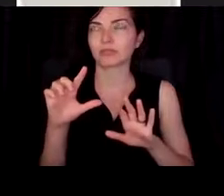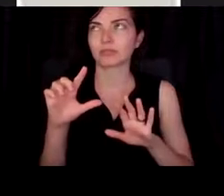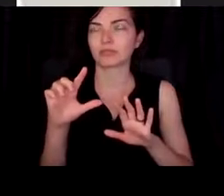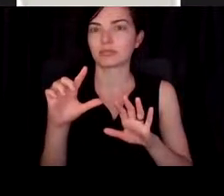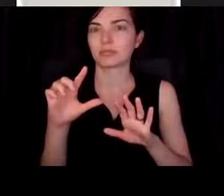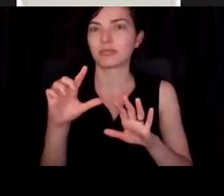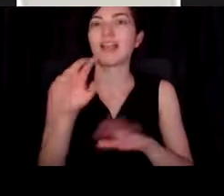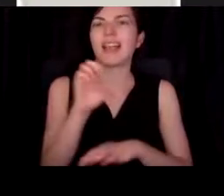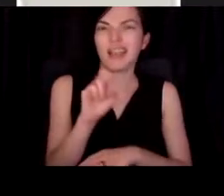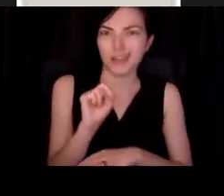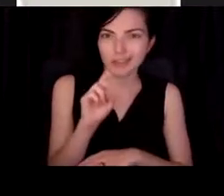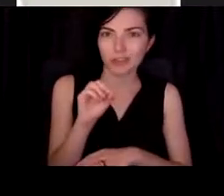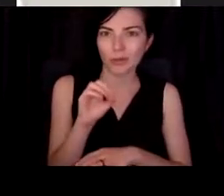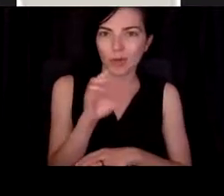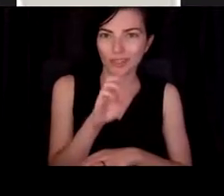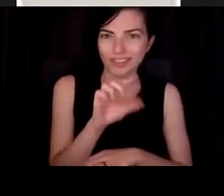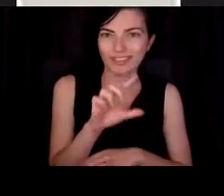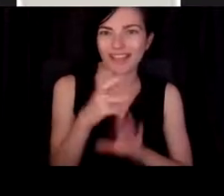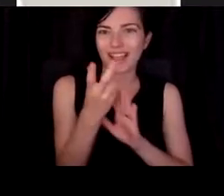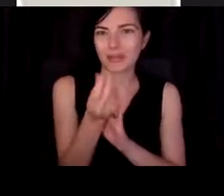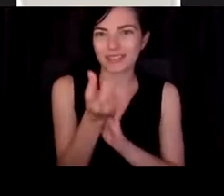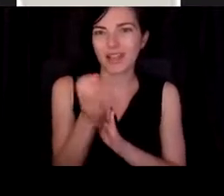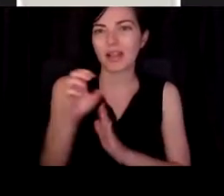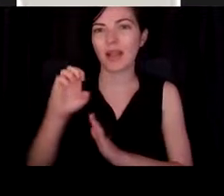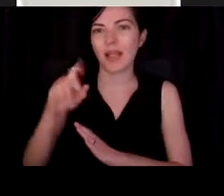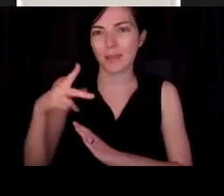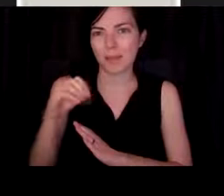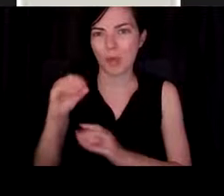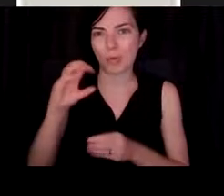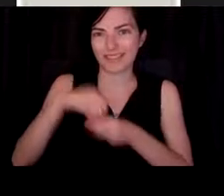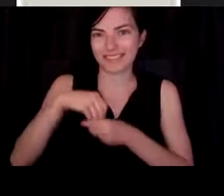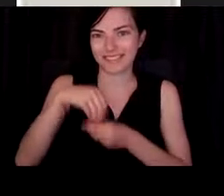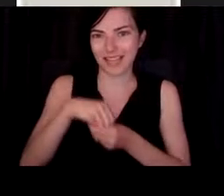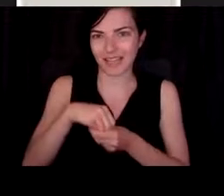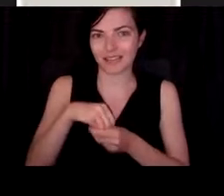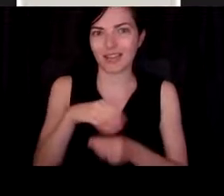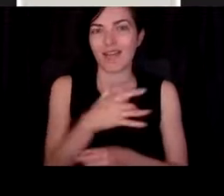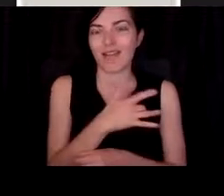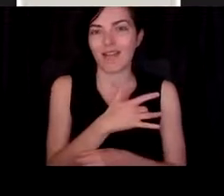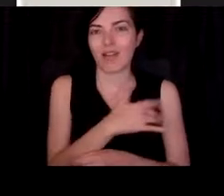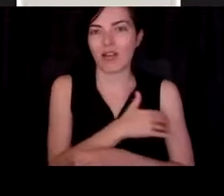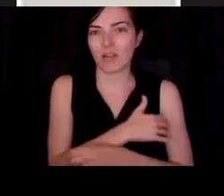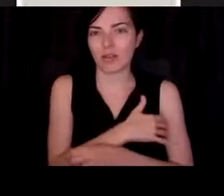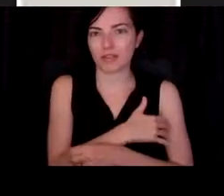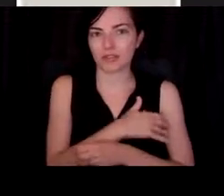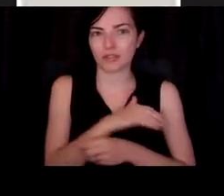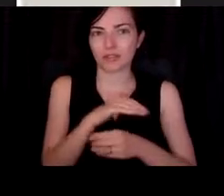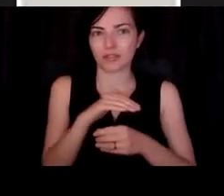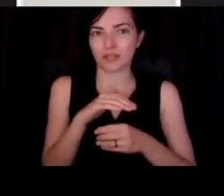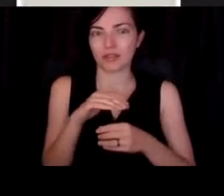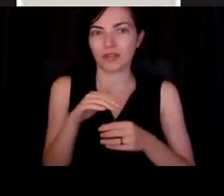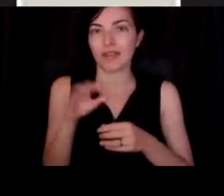way around endocardial cells on the outside, the epicardial cells on the inside and heart muscle and fibroblasts in between.